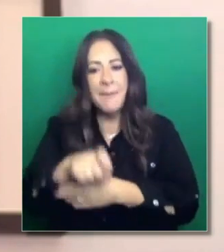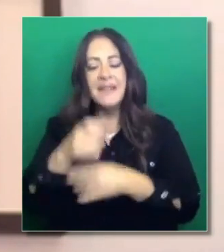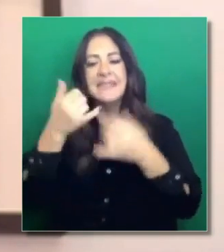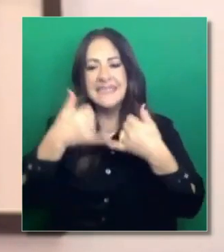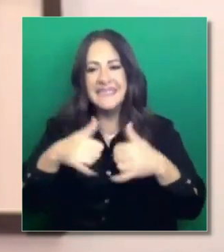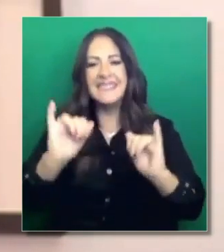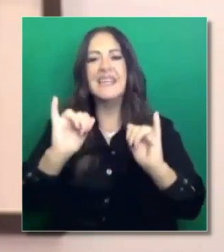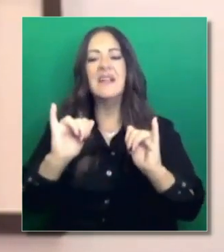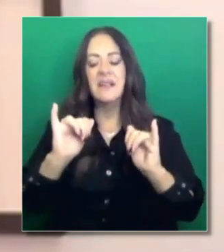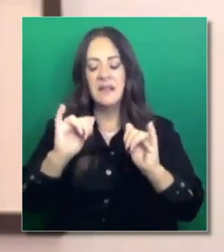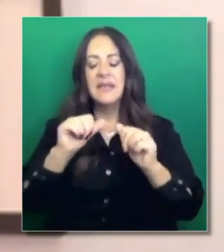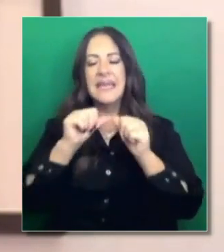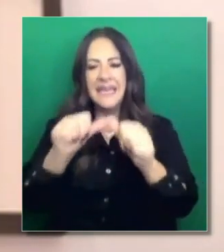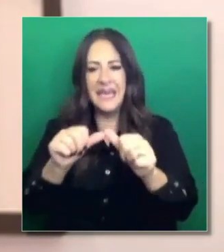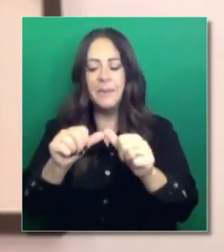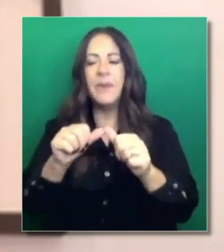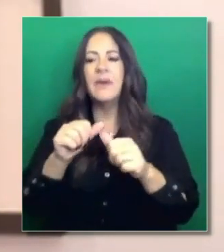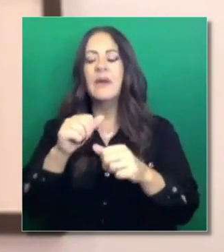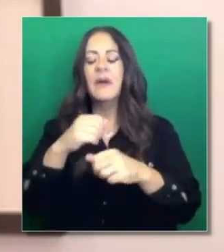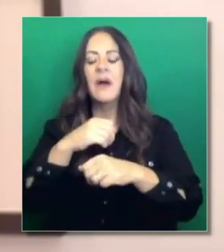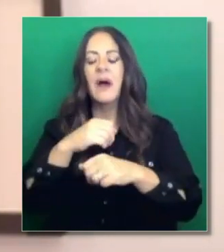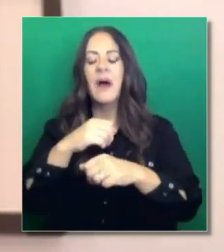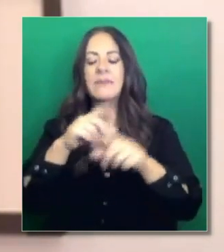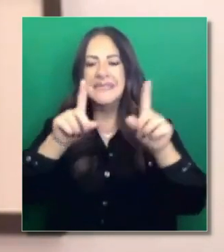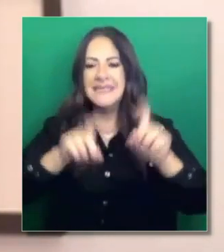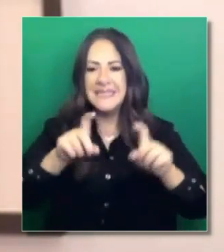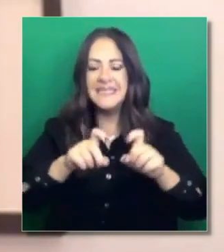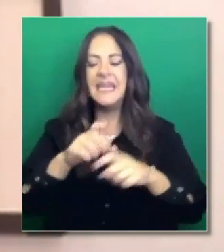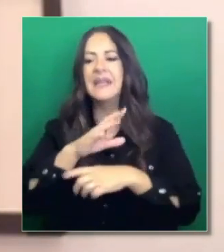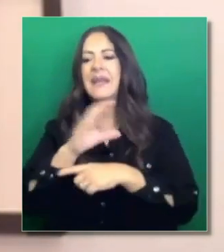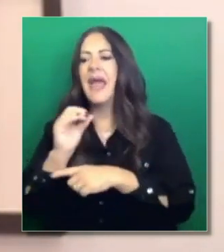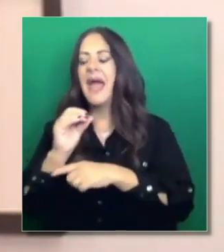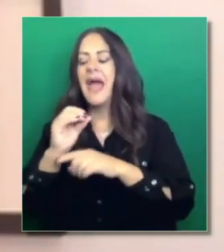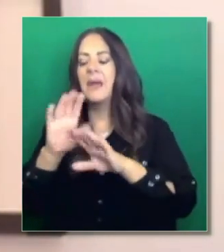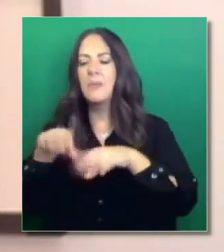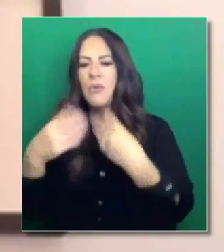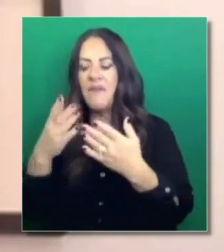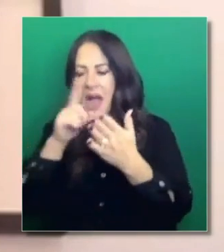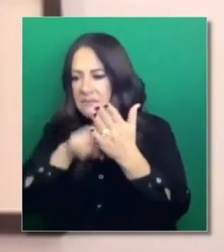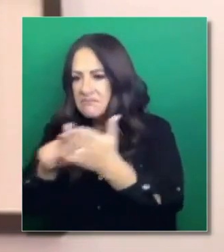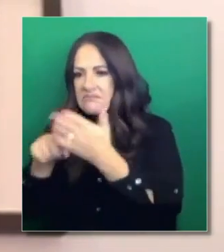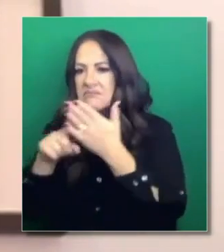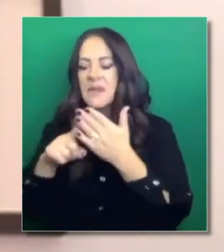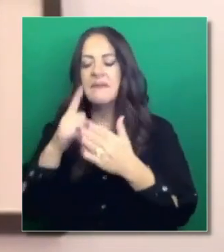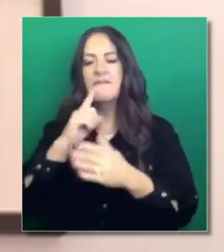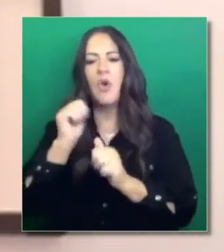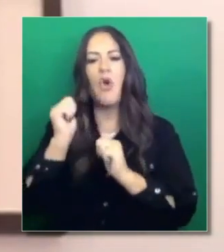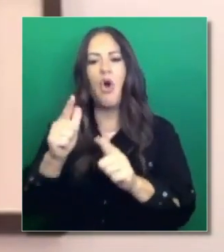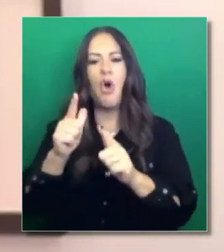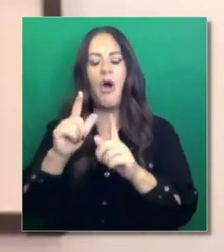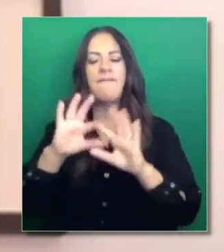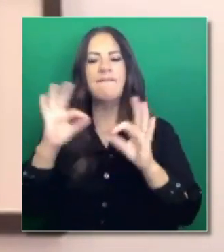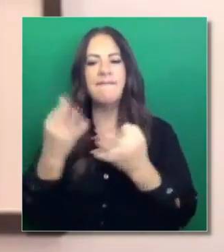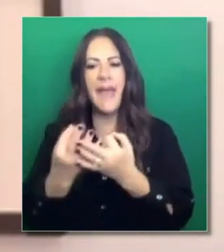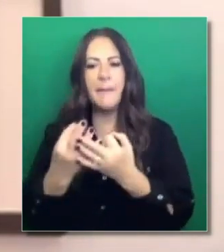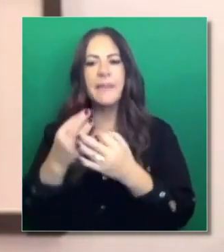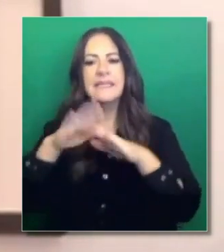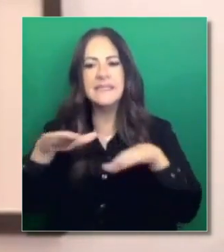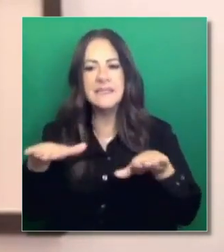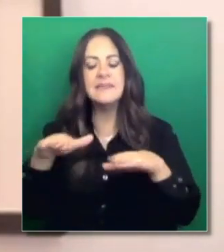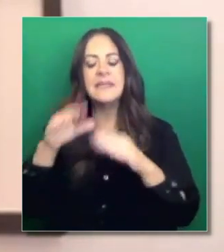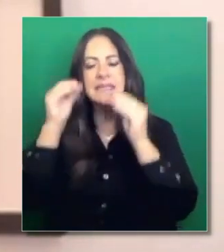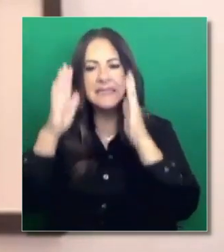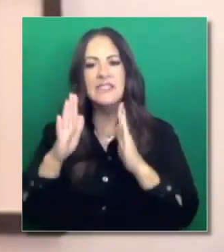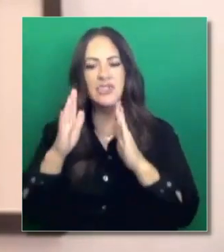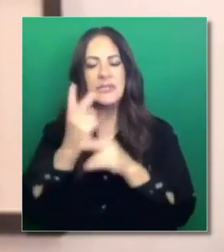COVID testing and contact tracing to ensure that our students and families can be safe and our educators. That